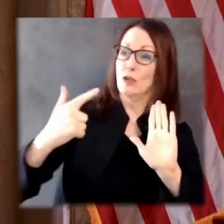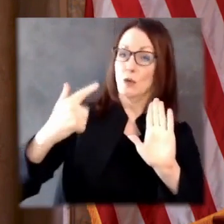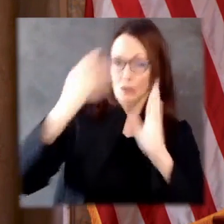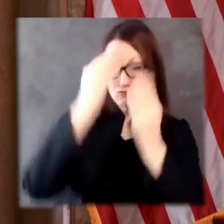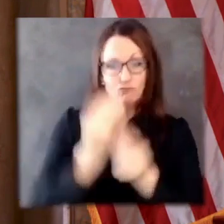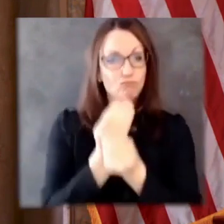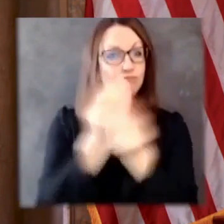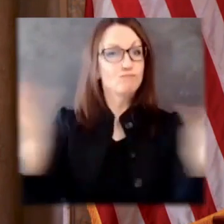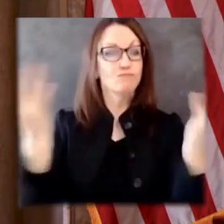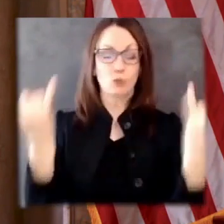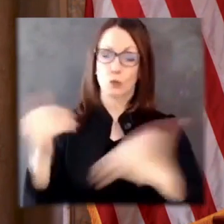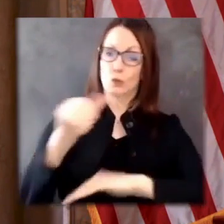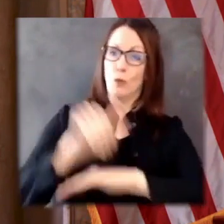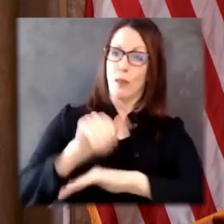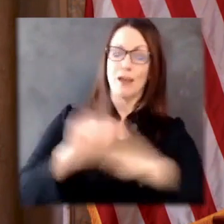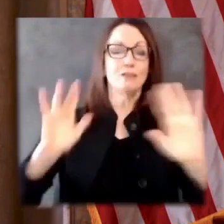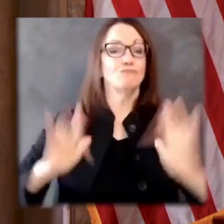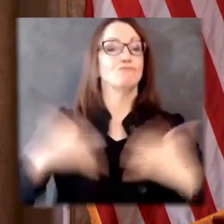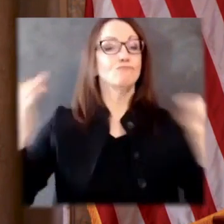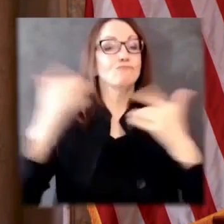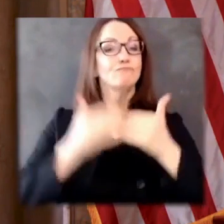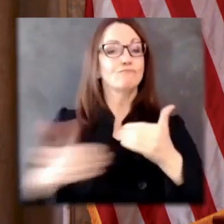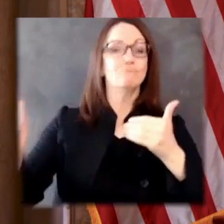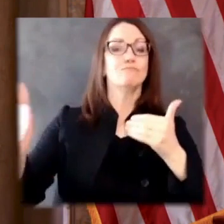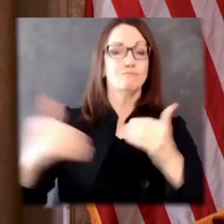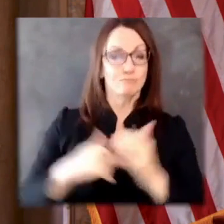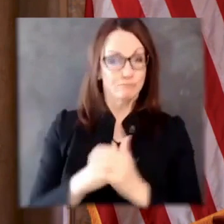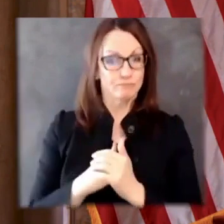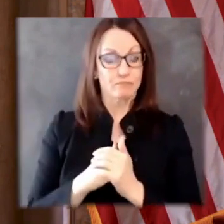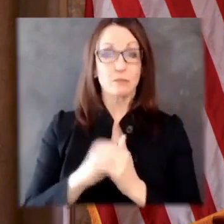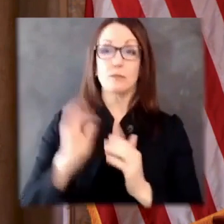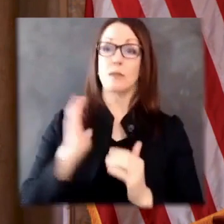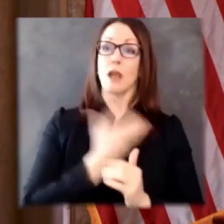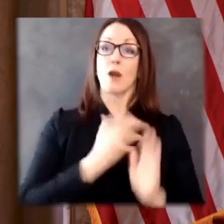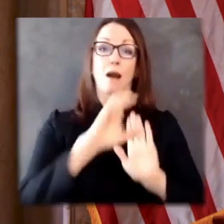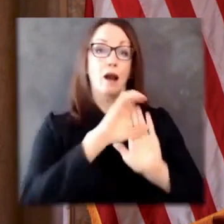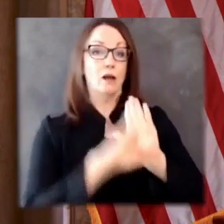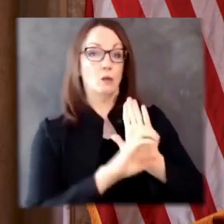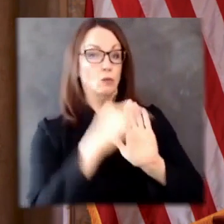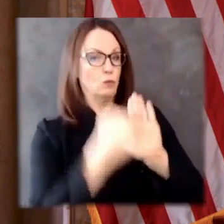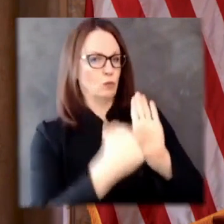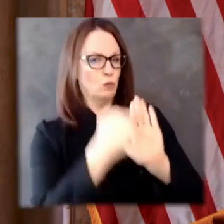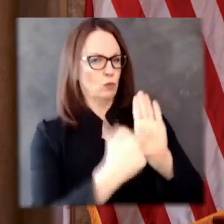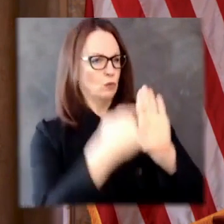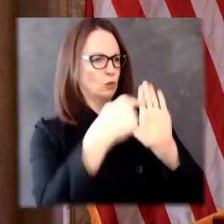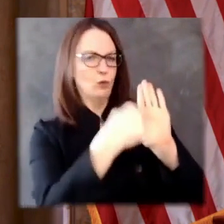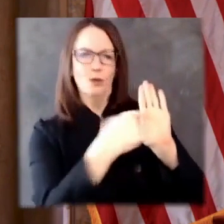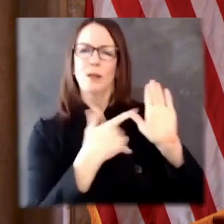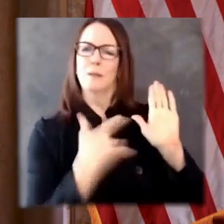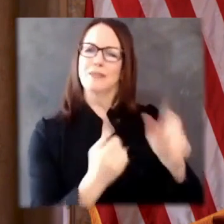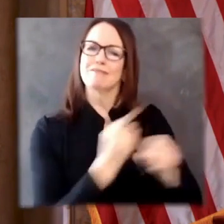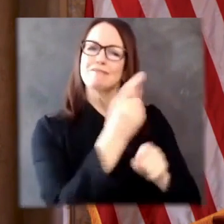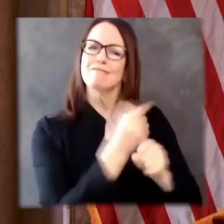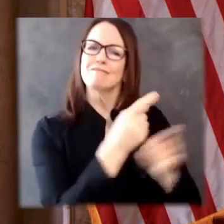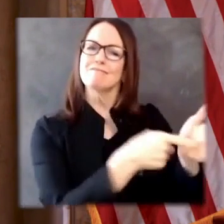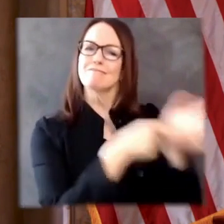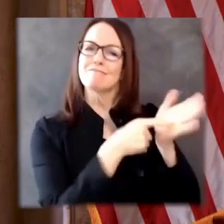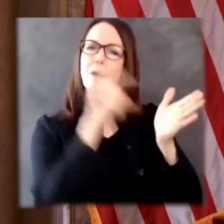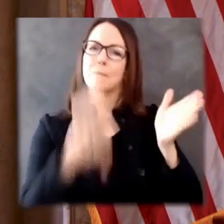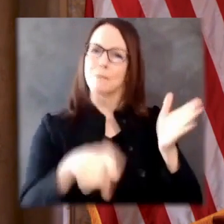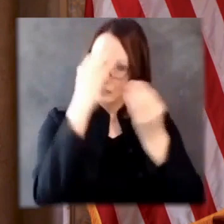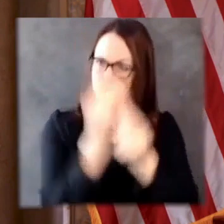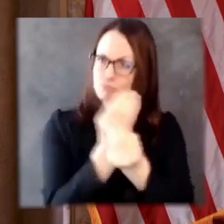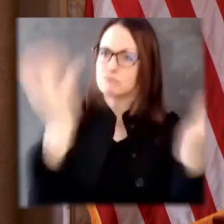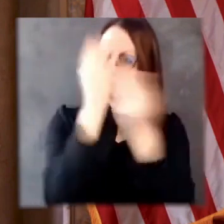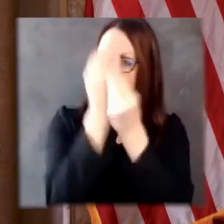The Wisconsin Constitution requires that each year the governor communicate the condition of our state. Now, tonight